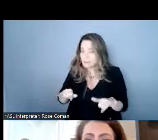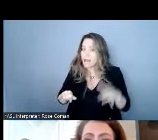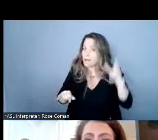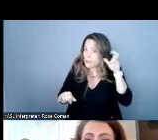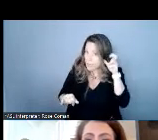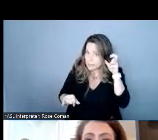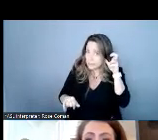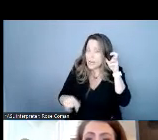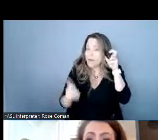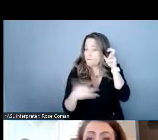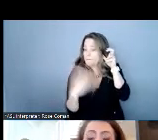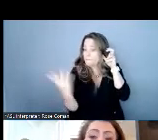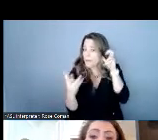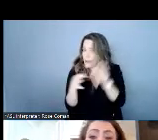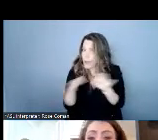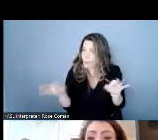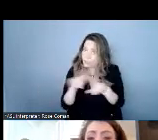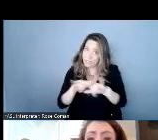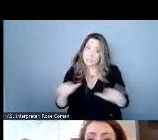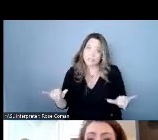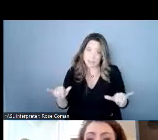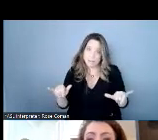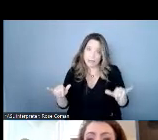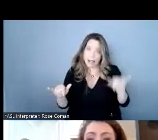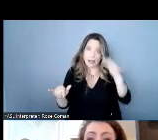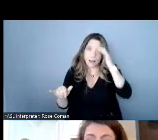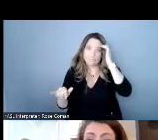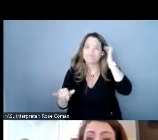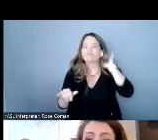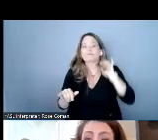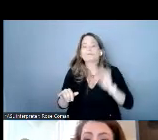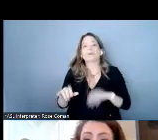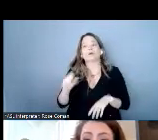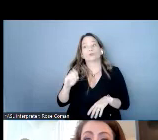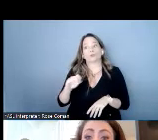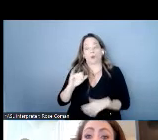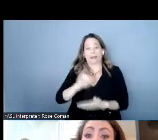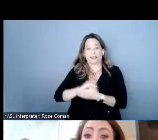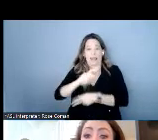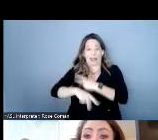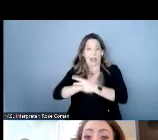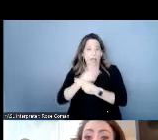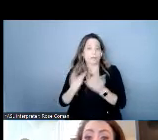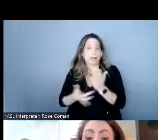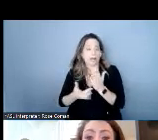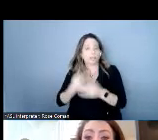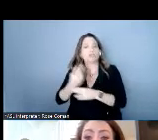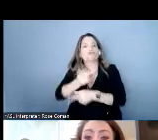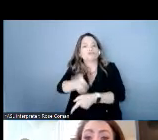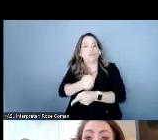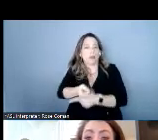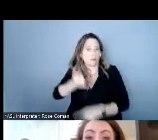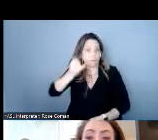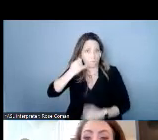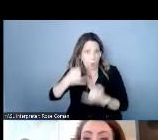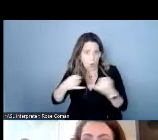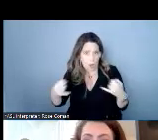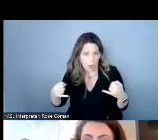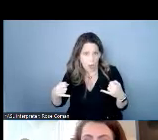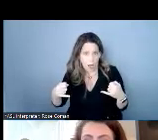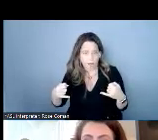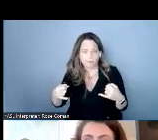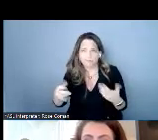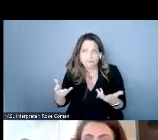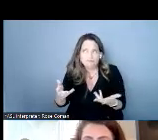captions of what they're saying so this technology works over the phone lines and effectively is like a